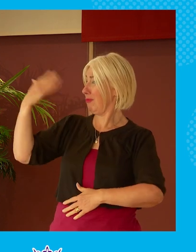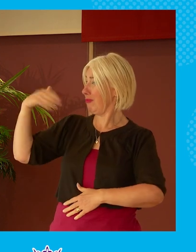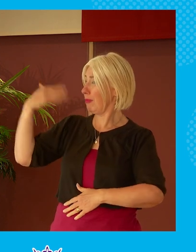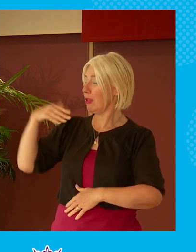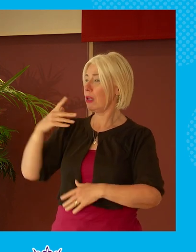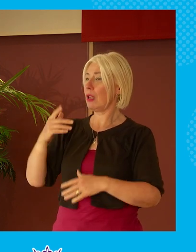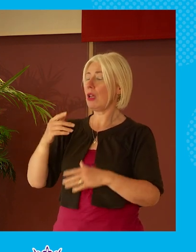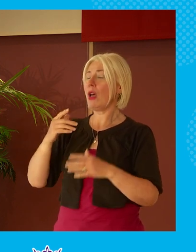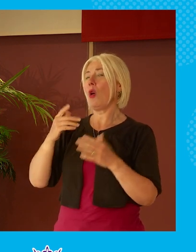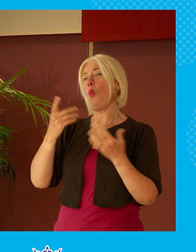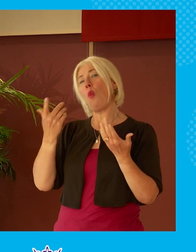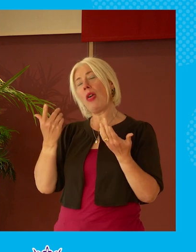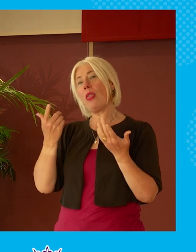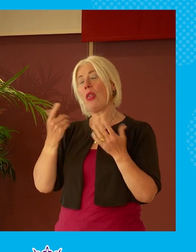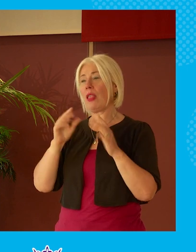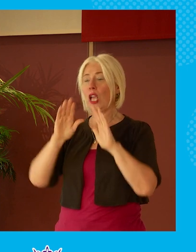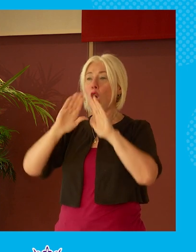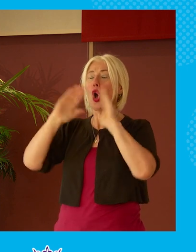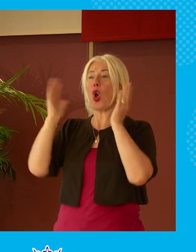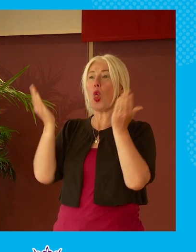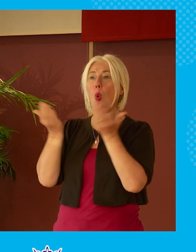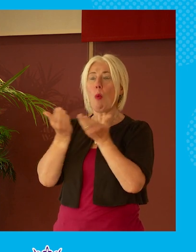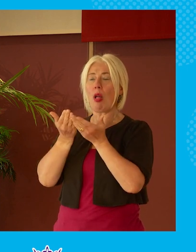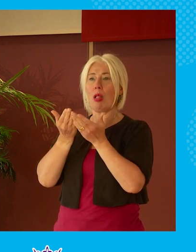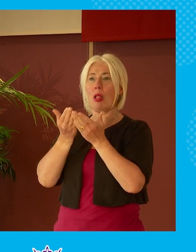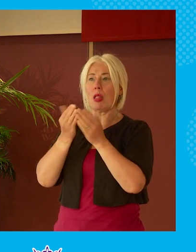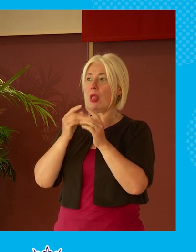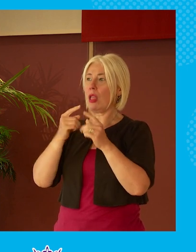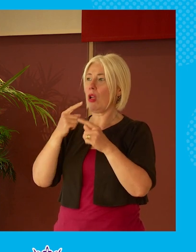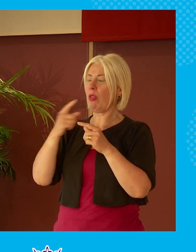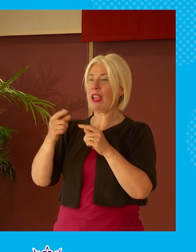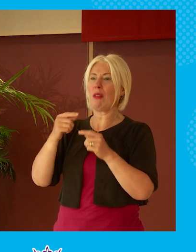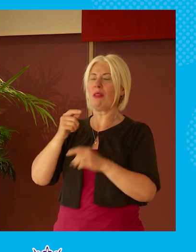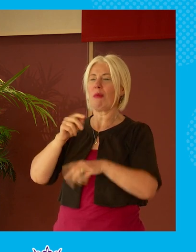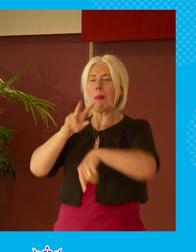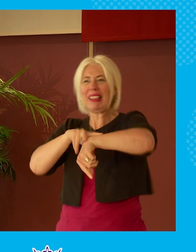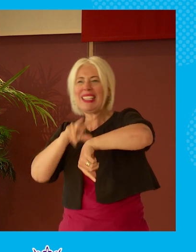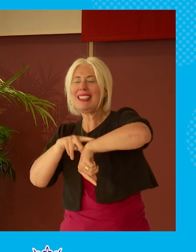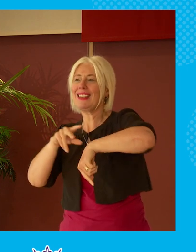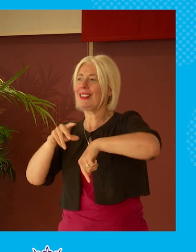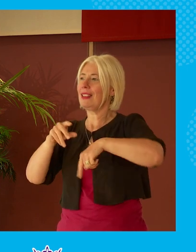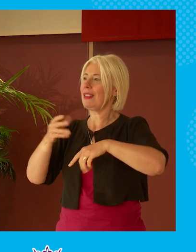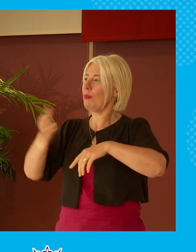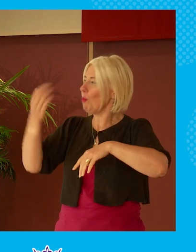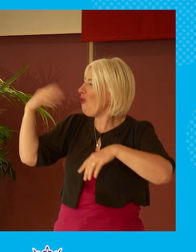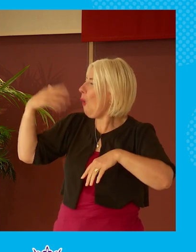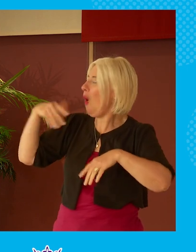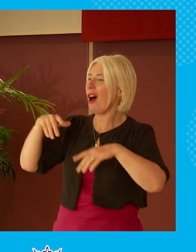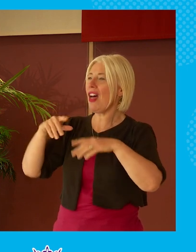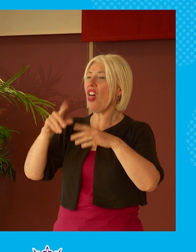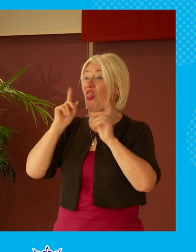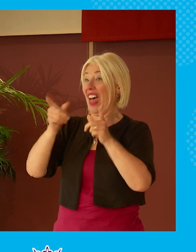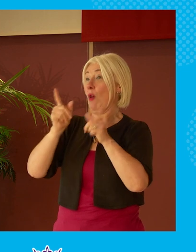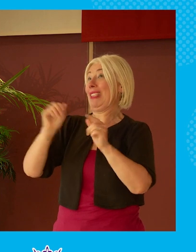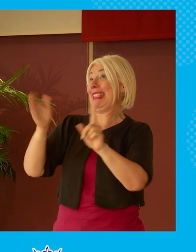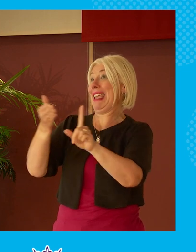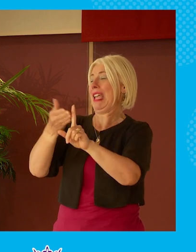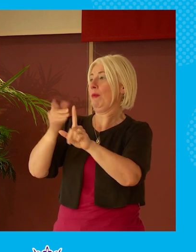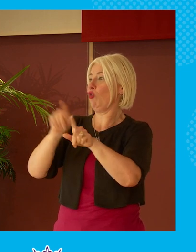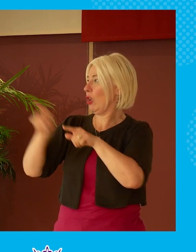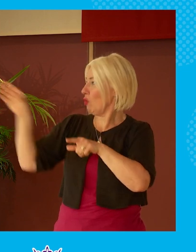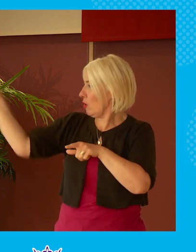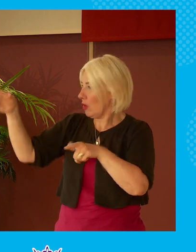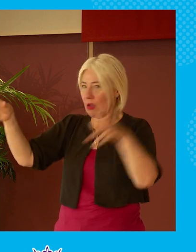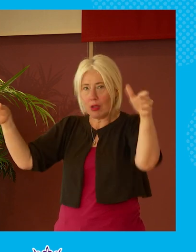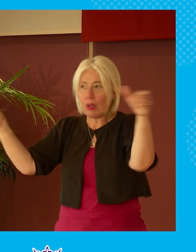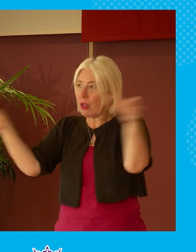in terms of you know the global order there used to be bodies and organizations who were designed to to bring people